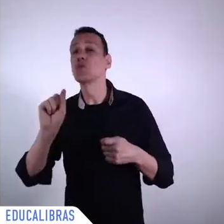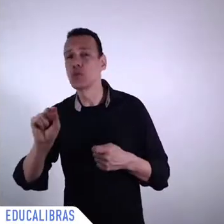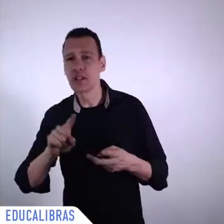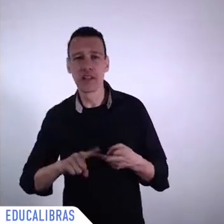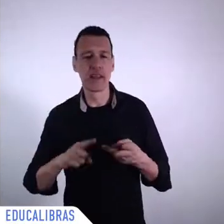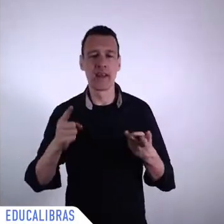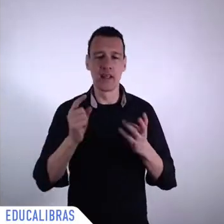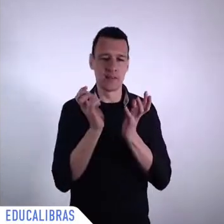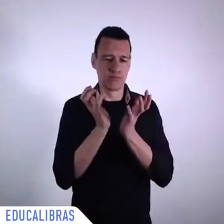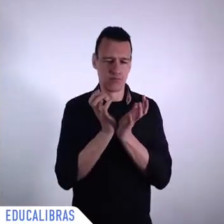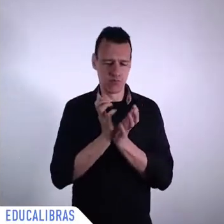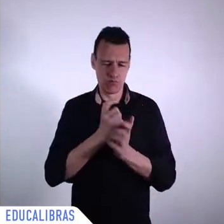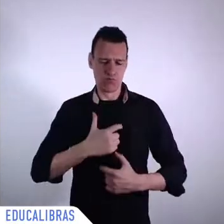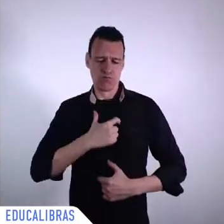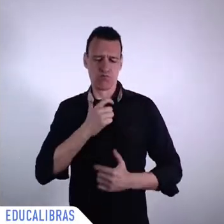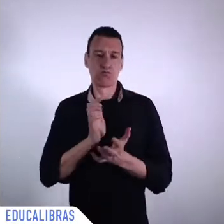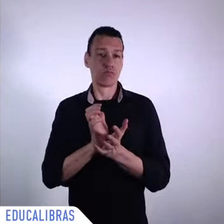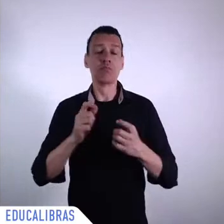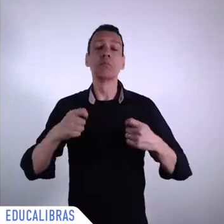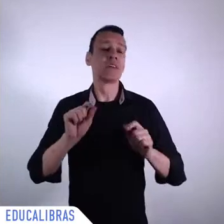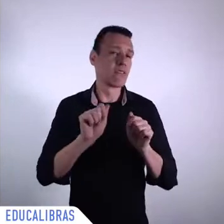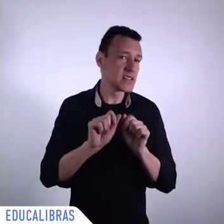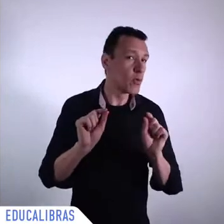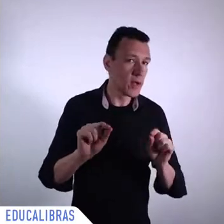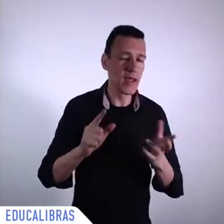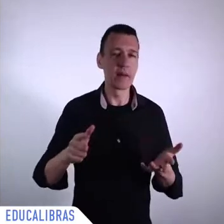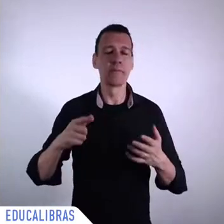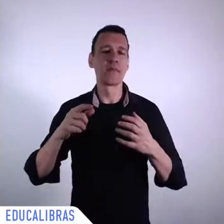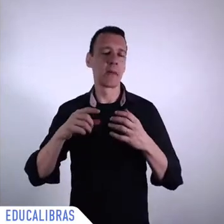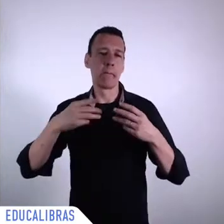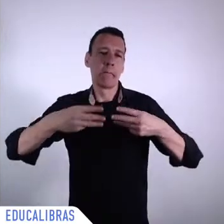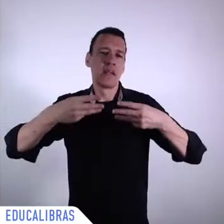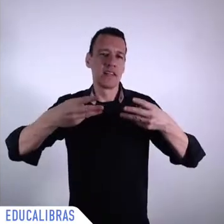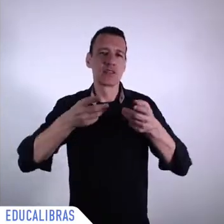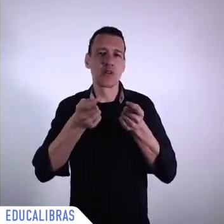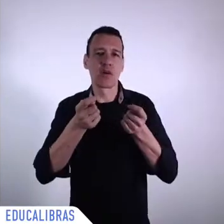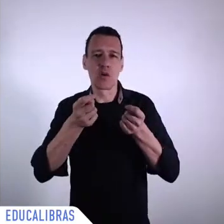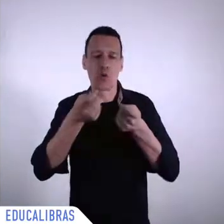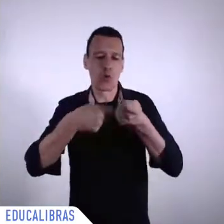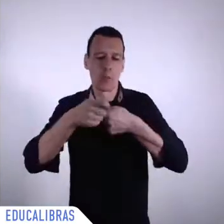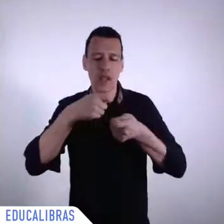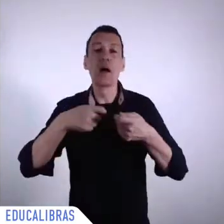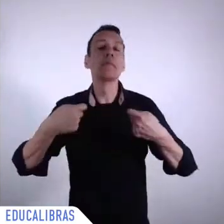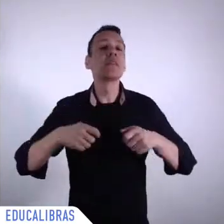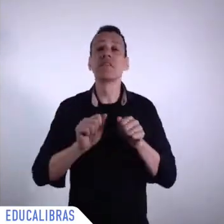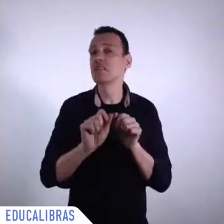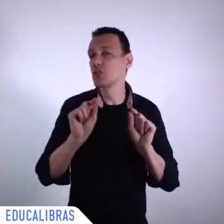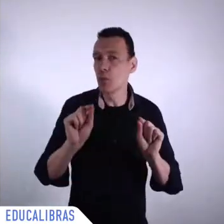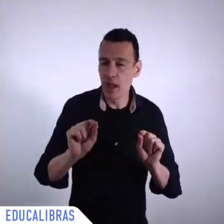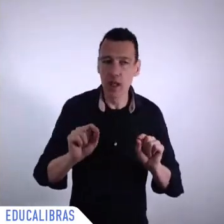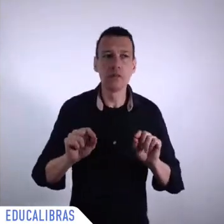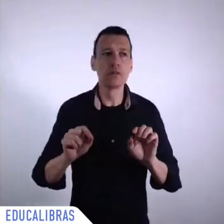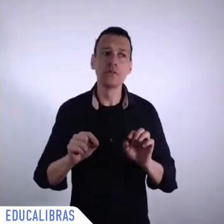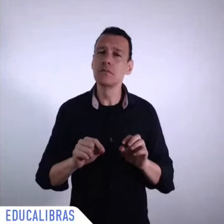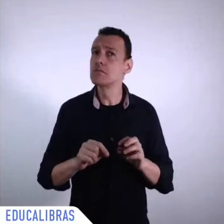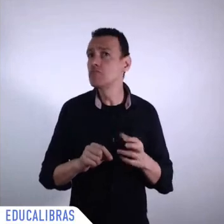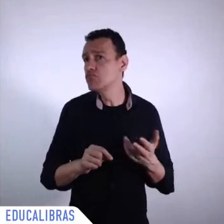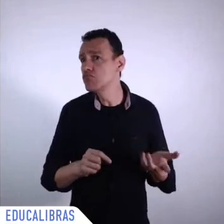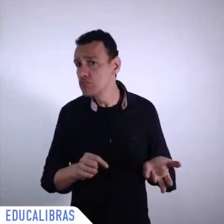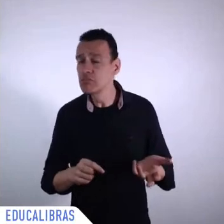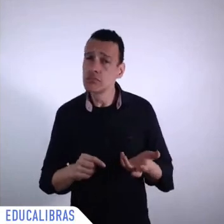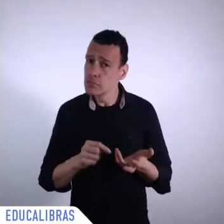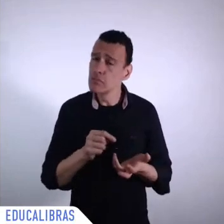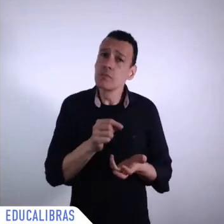absent from political considerations, because, of course, the idea of political will was there. I mean, the idea, at least, I mean, of